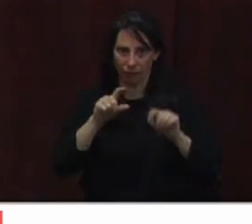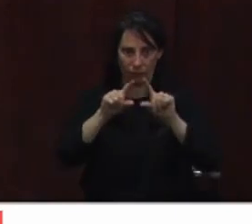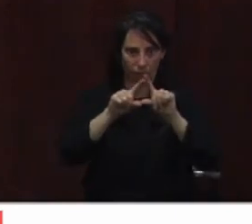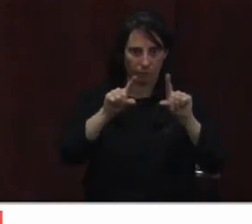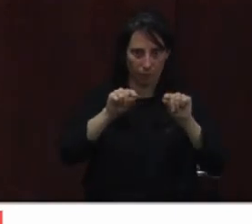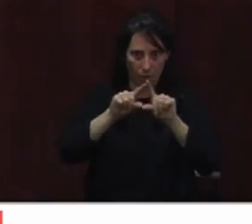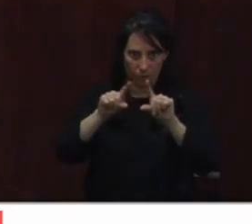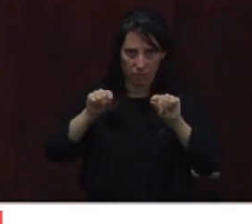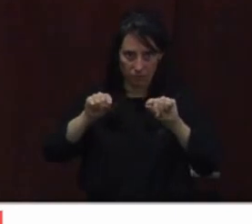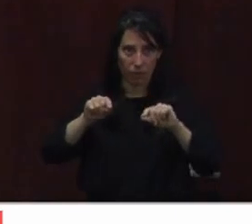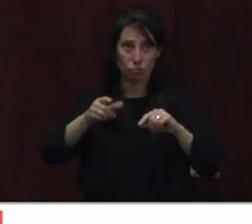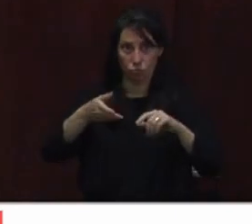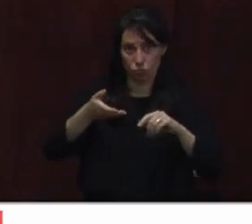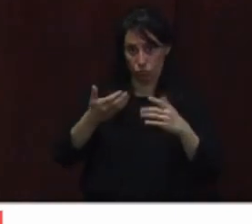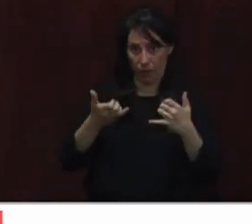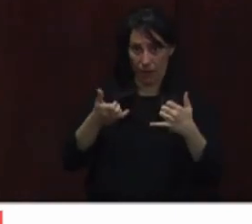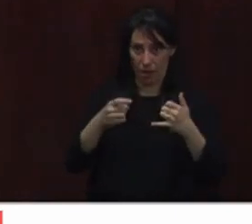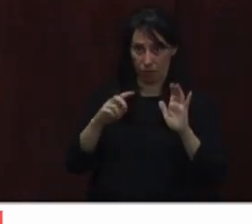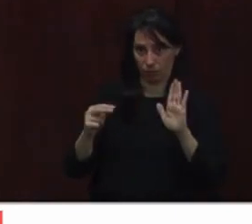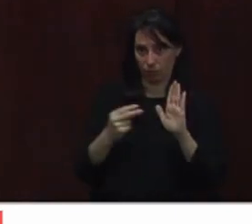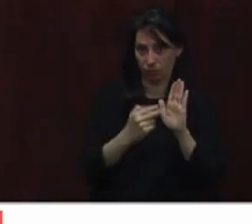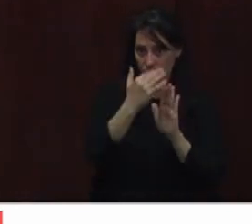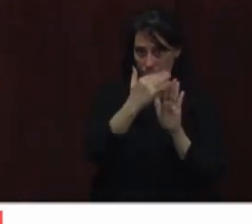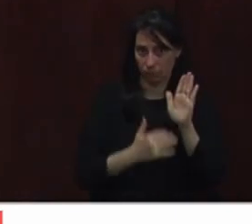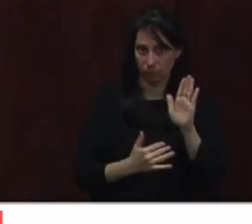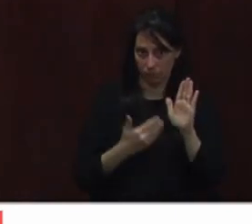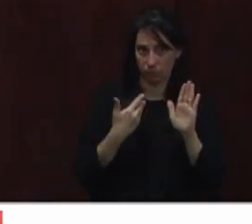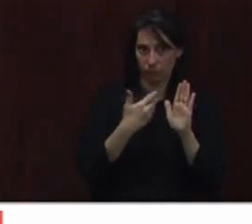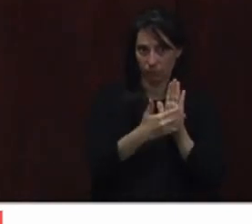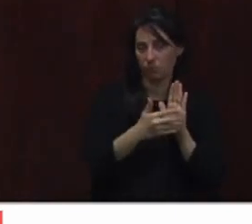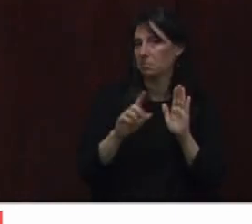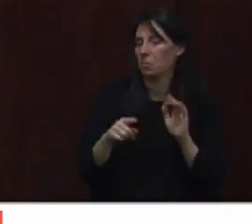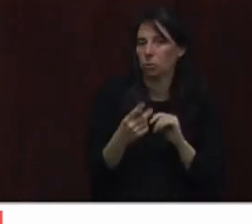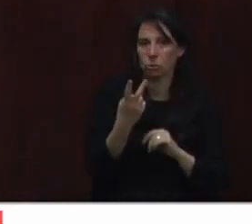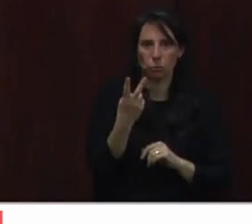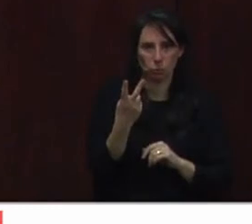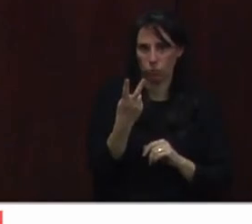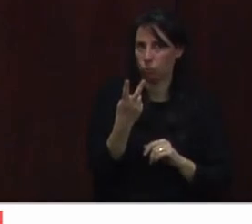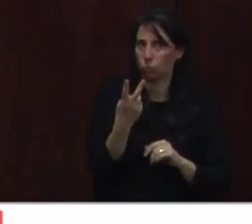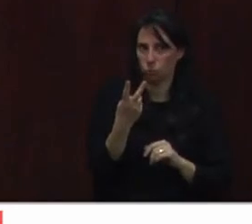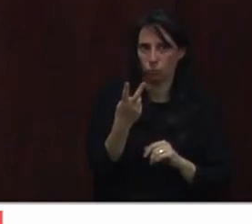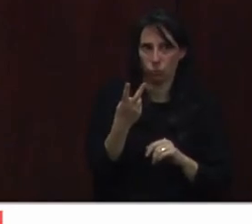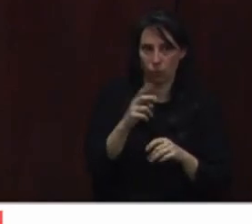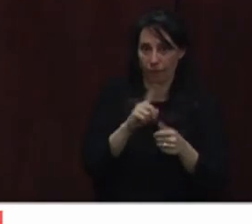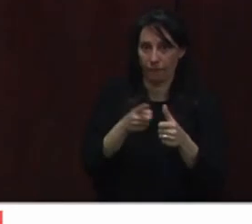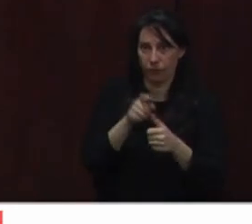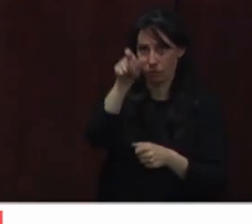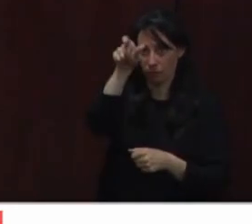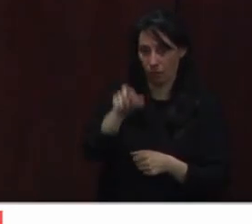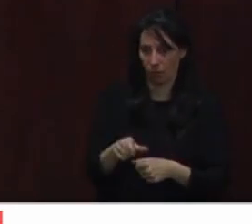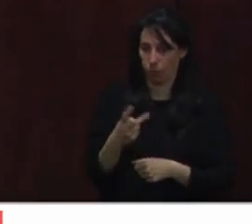you can see here currently, we only have two red indicators, so no further measures are recommended at this time.